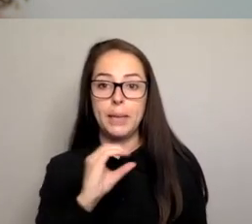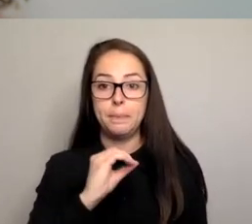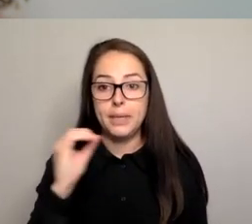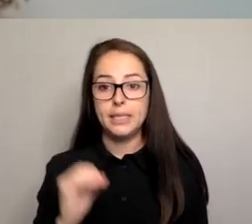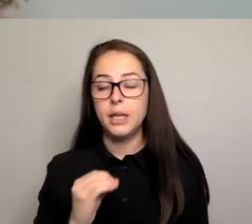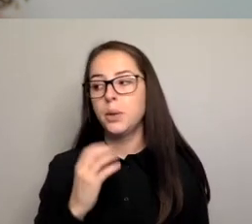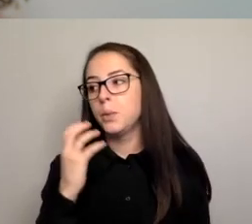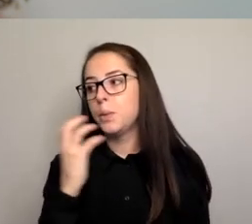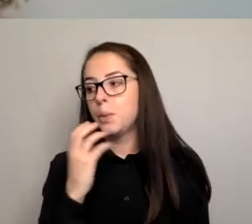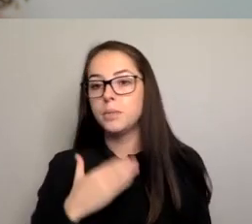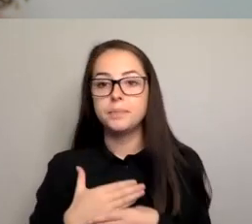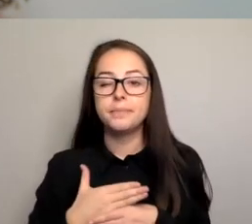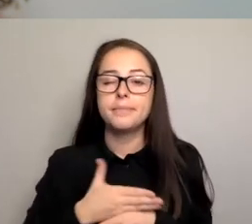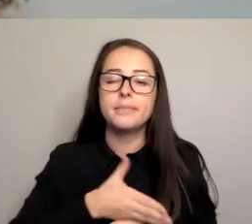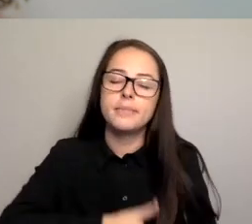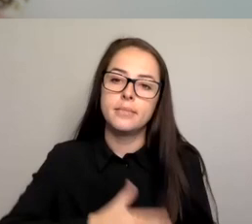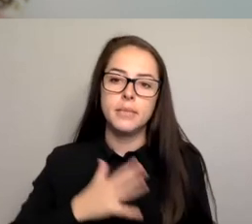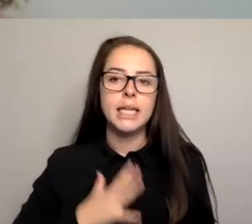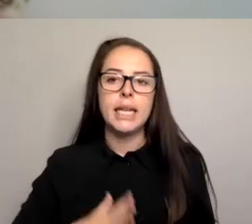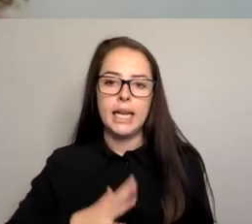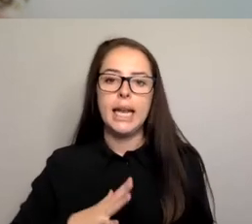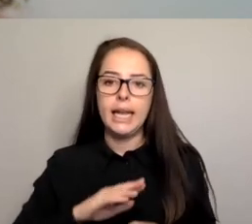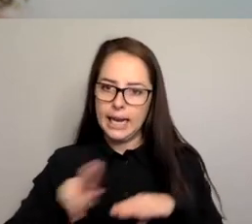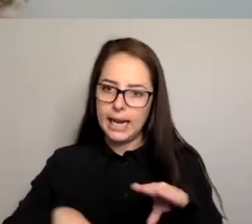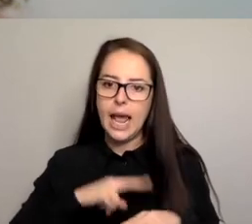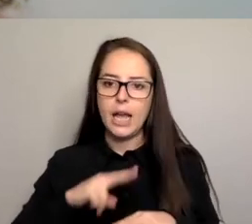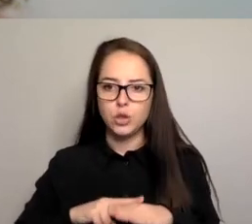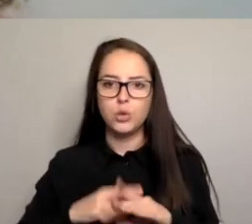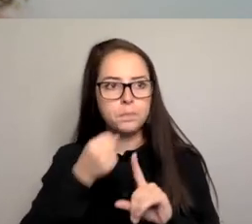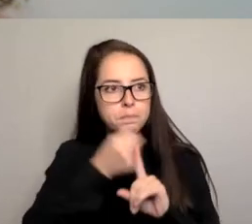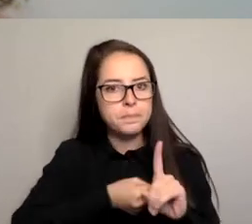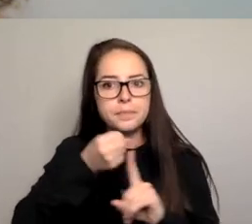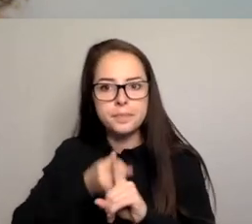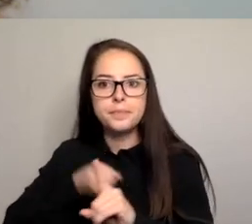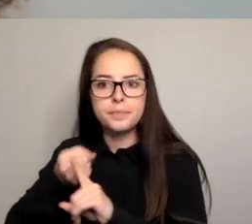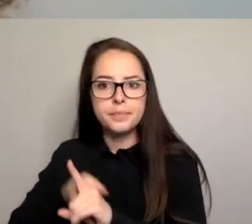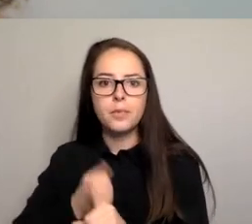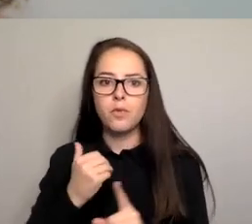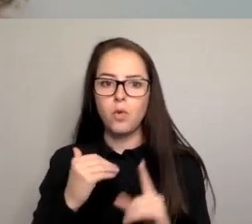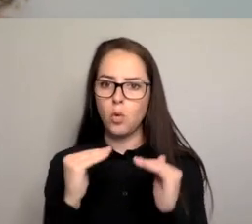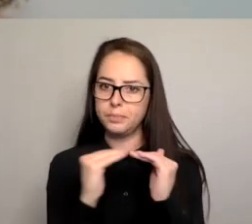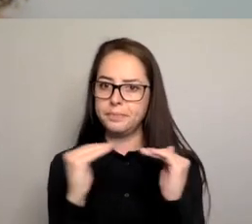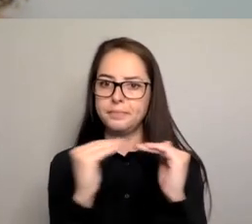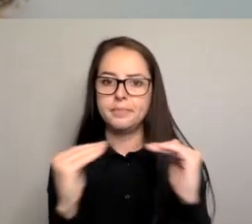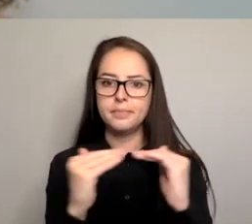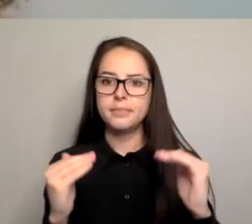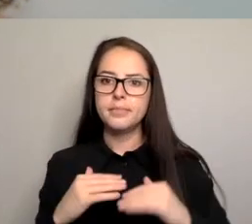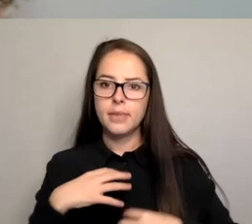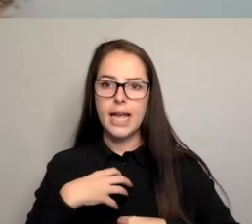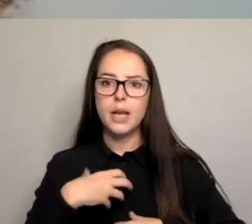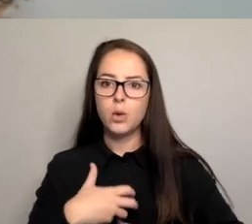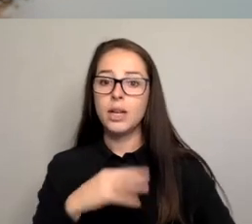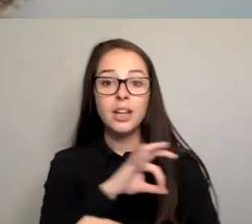to reach gender equity on council. And that's just on council. That's not even looking at within the city